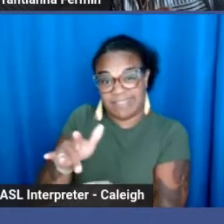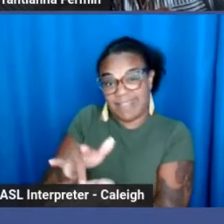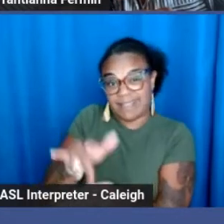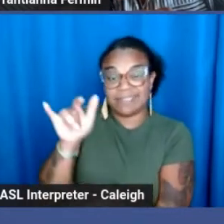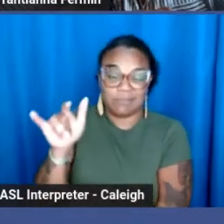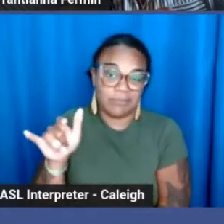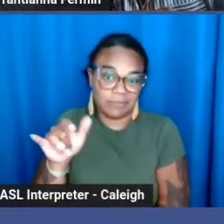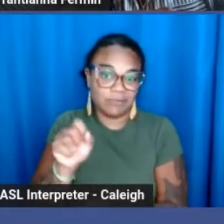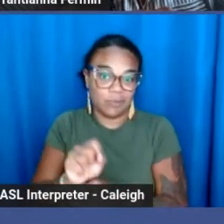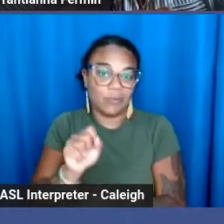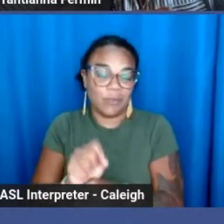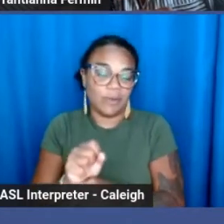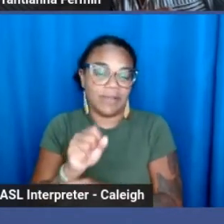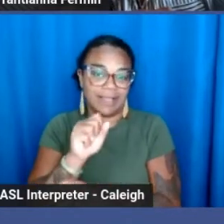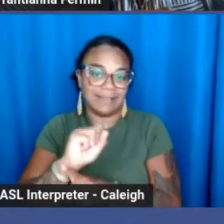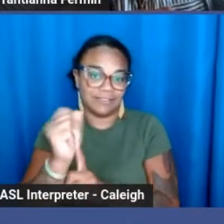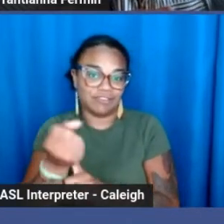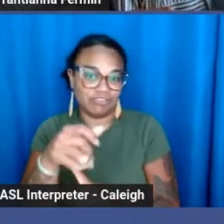conditions.